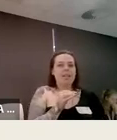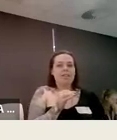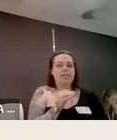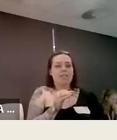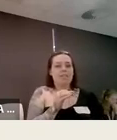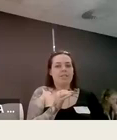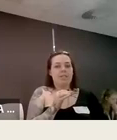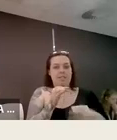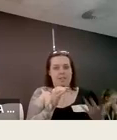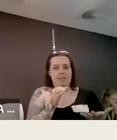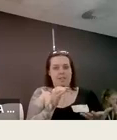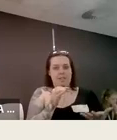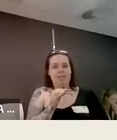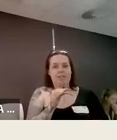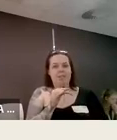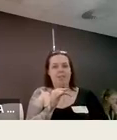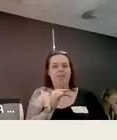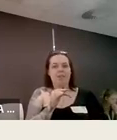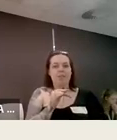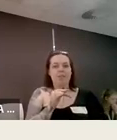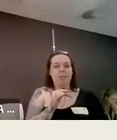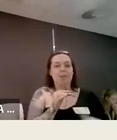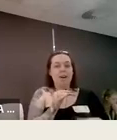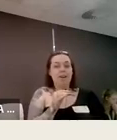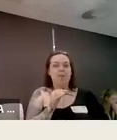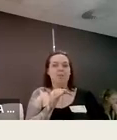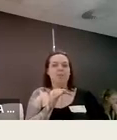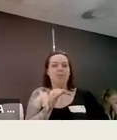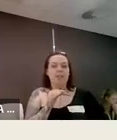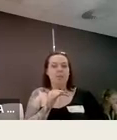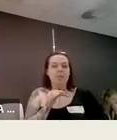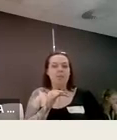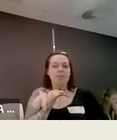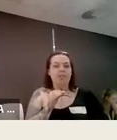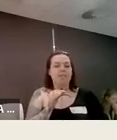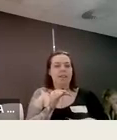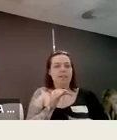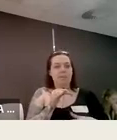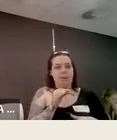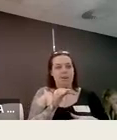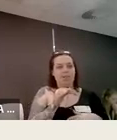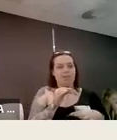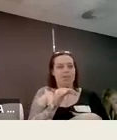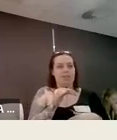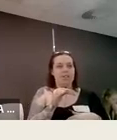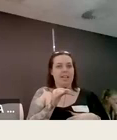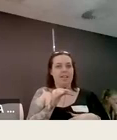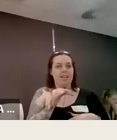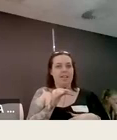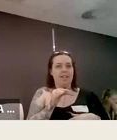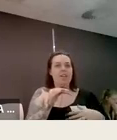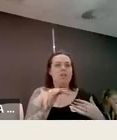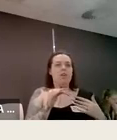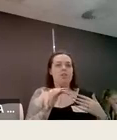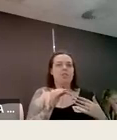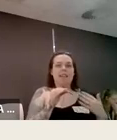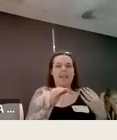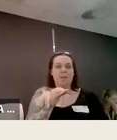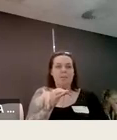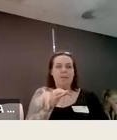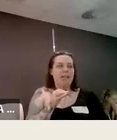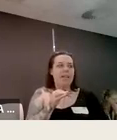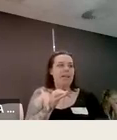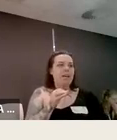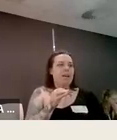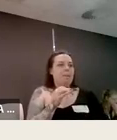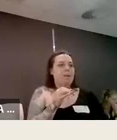it is and you know just touched on it's used to improve outcomes for disabled students as they experience tertiary education not